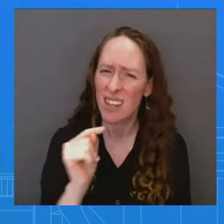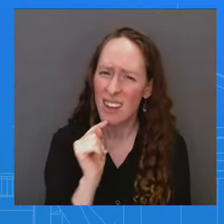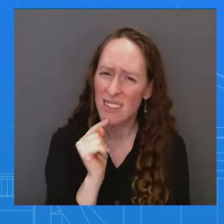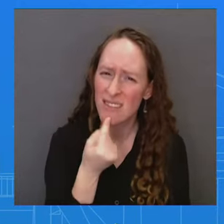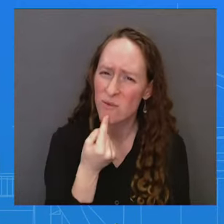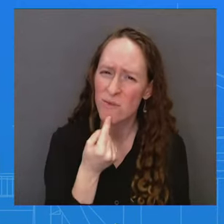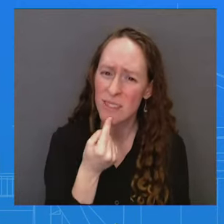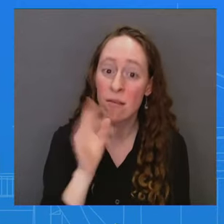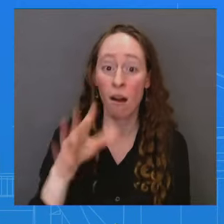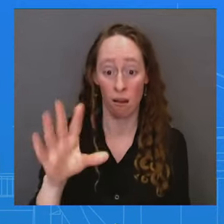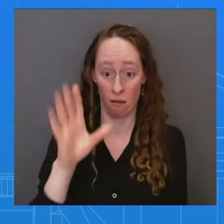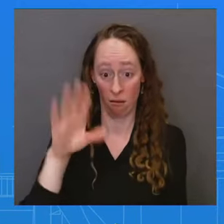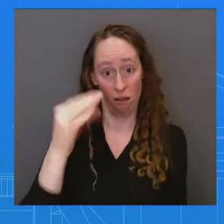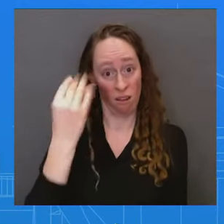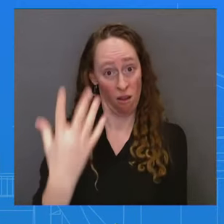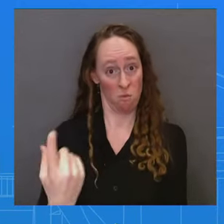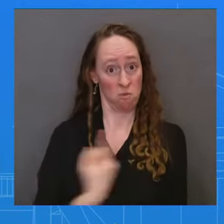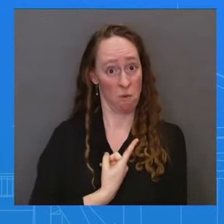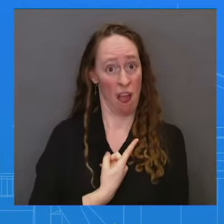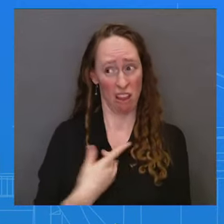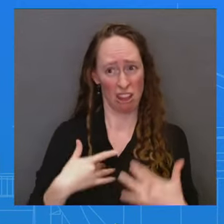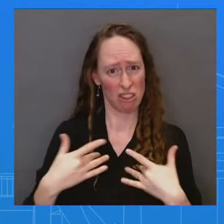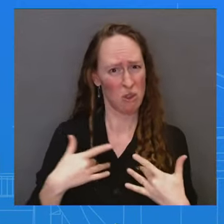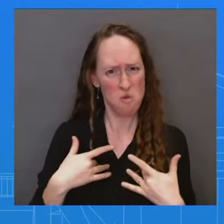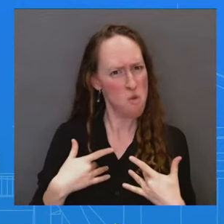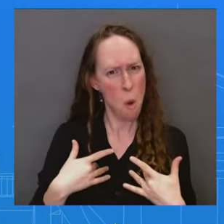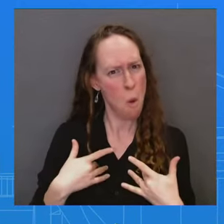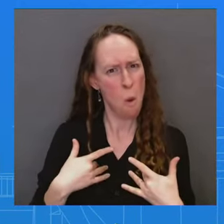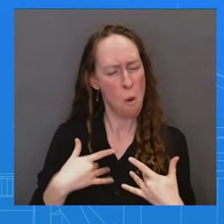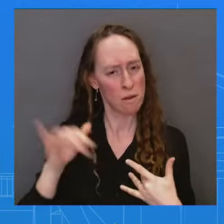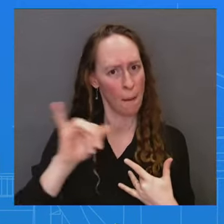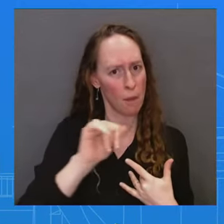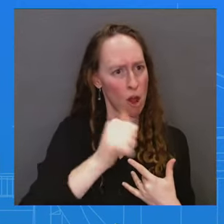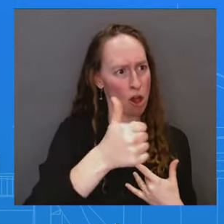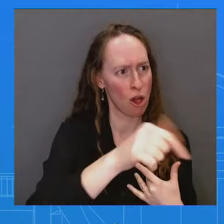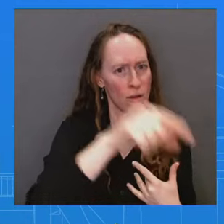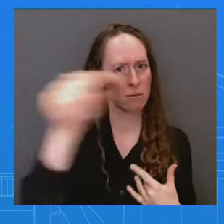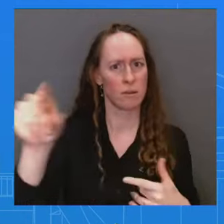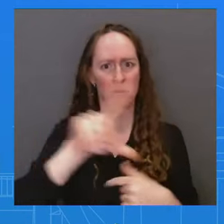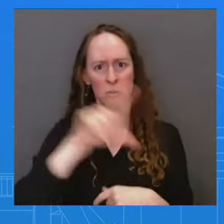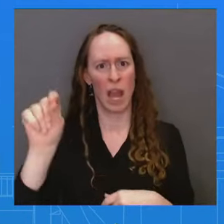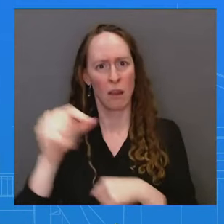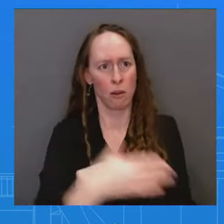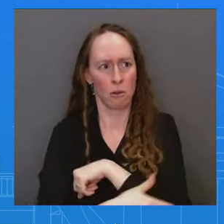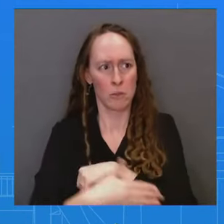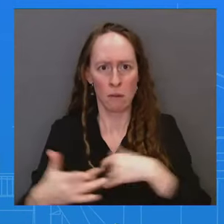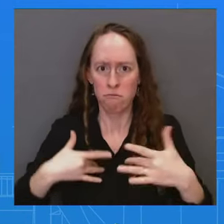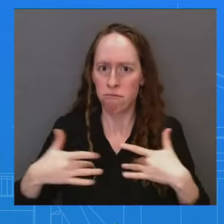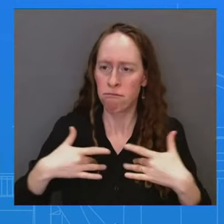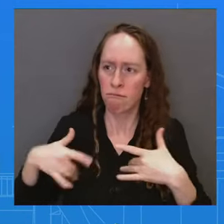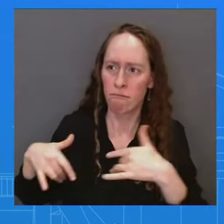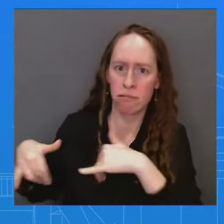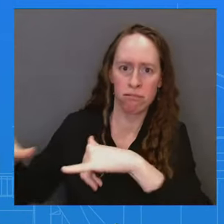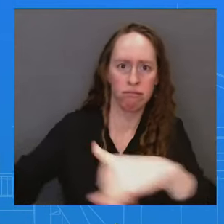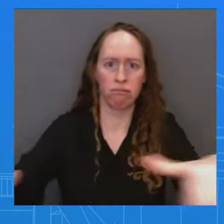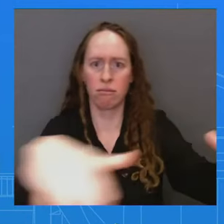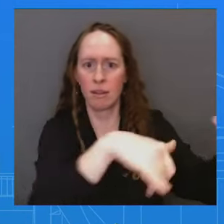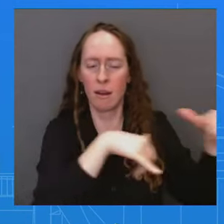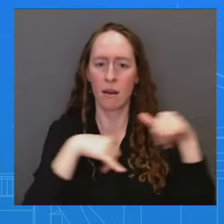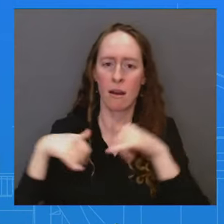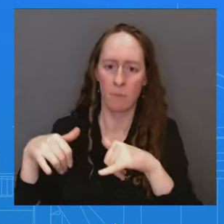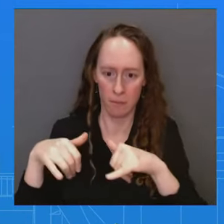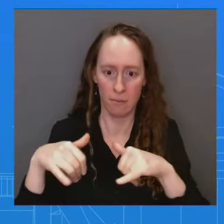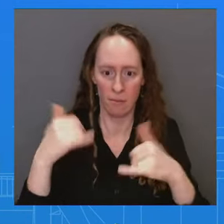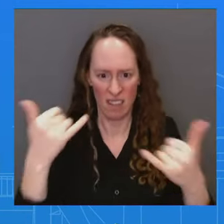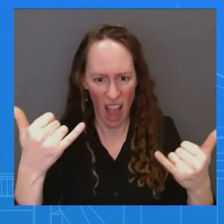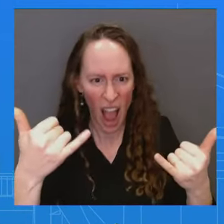joining us in that effort. Some 20-plus nations now are involved in the Operation Prosperity Guardian. These attacks need to stop. And we're going to do what we have to